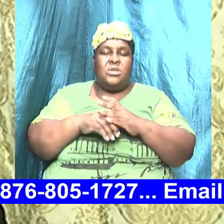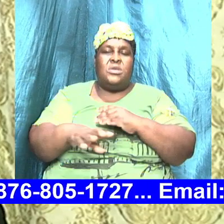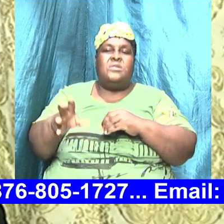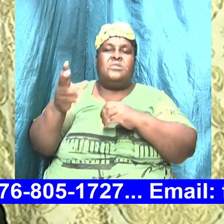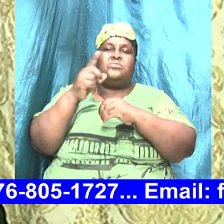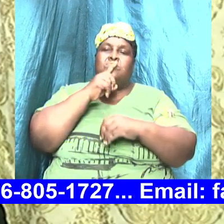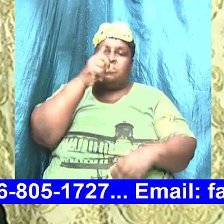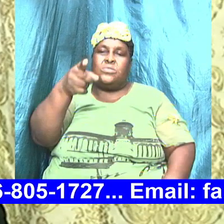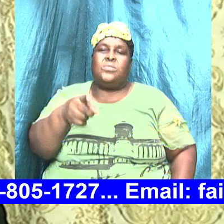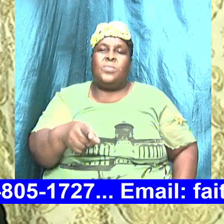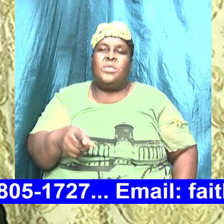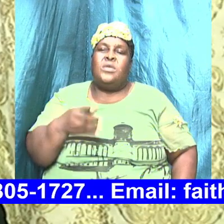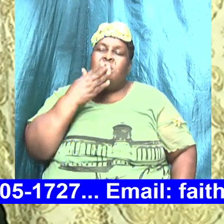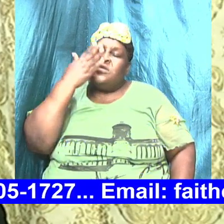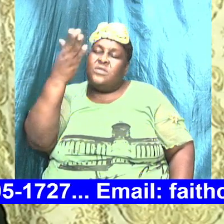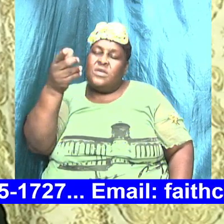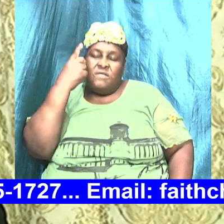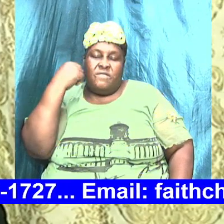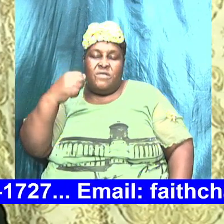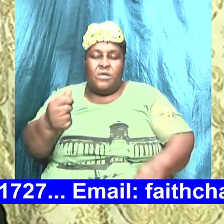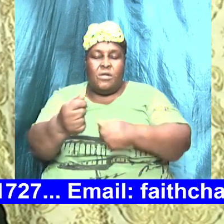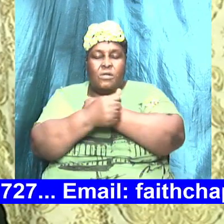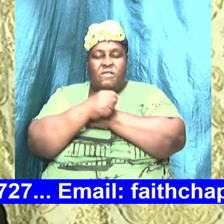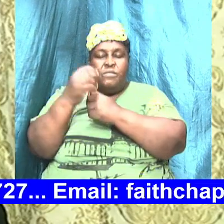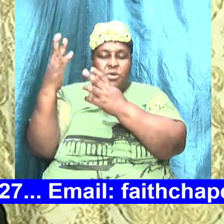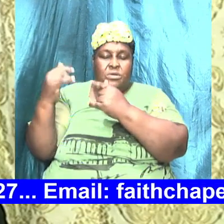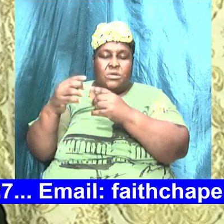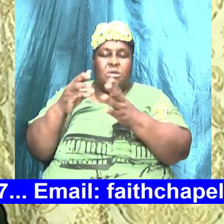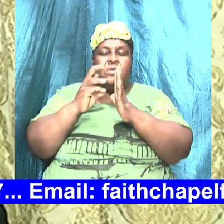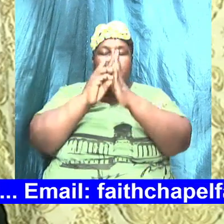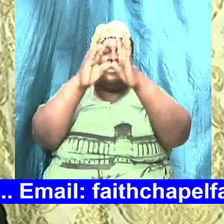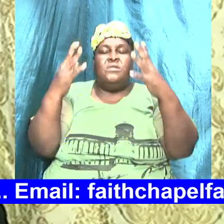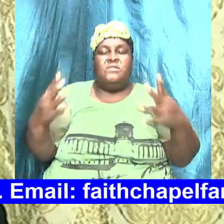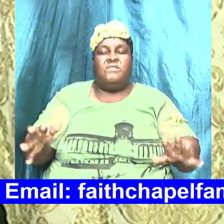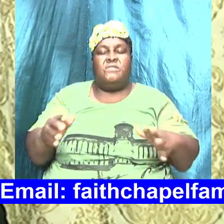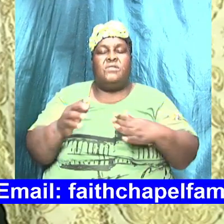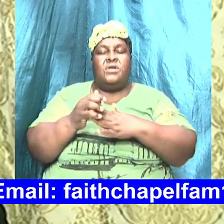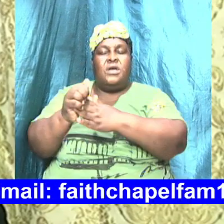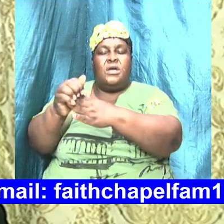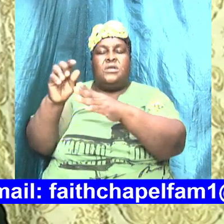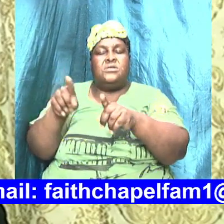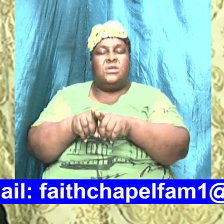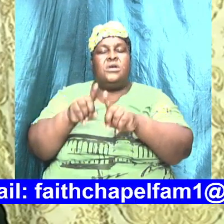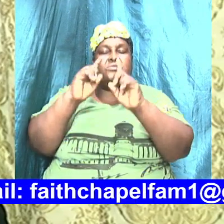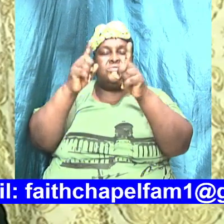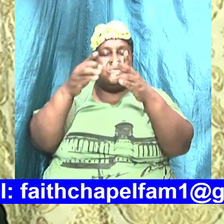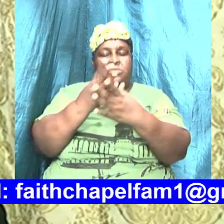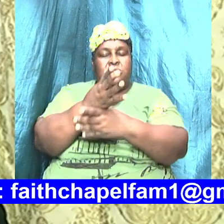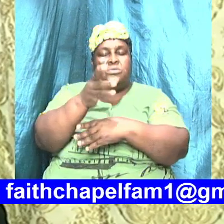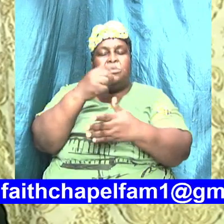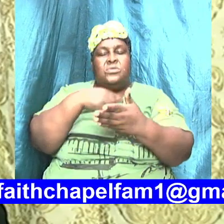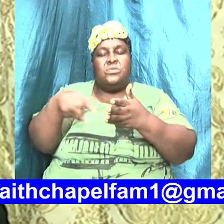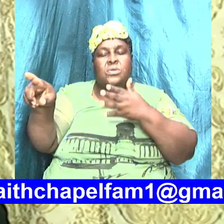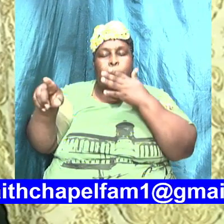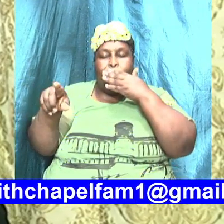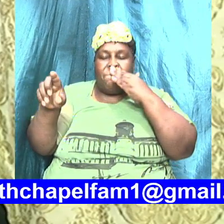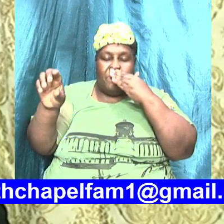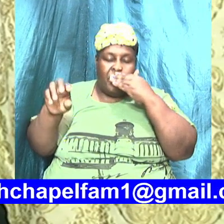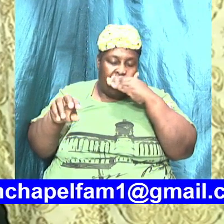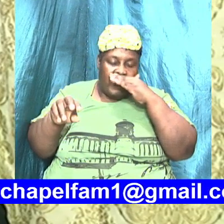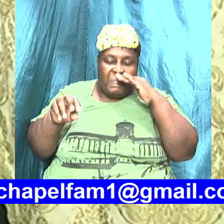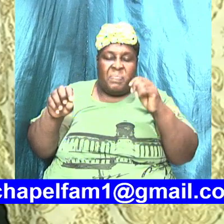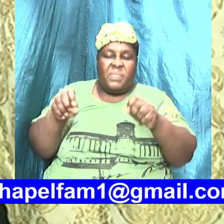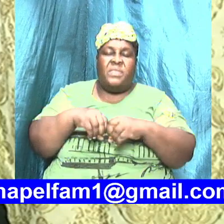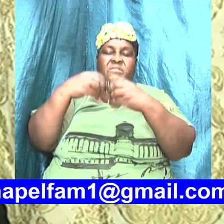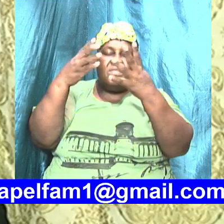In Truth We Thank You For Your Love And Your Mercies Let Your Will Be Done Guide Us As We Go Through The West Of This Week As We Give A Thanks Lord